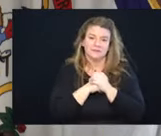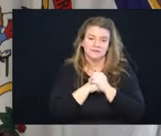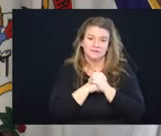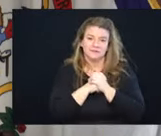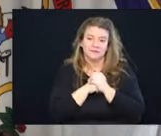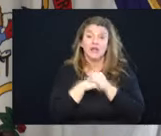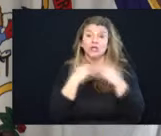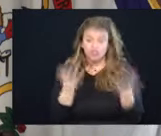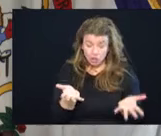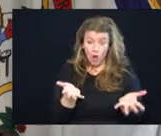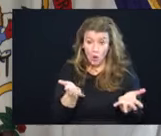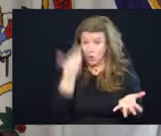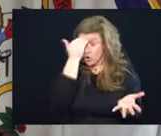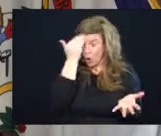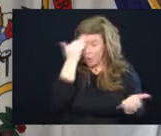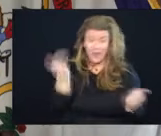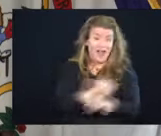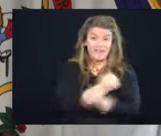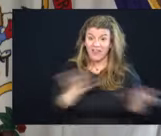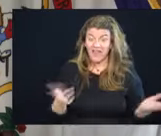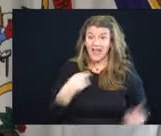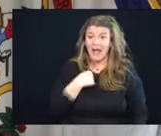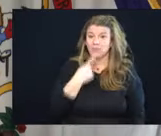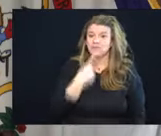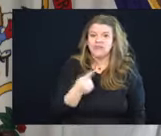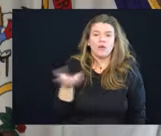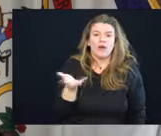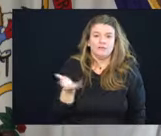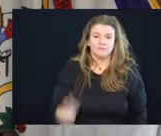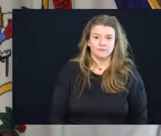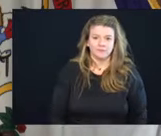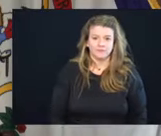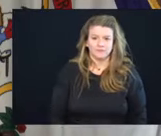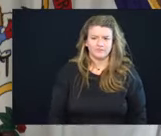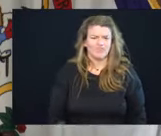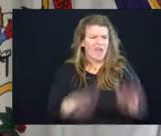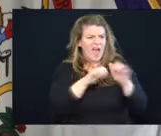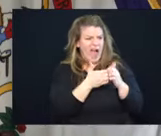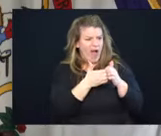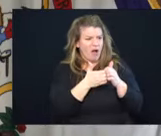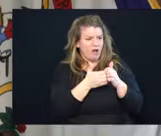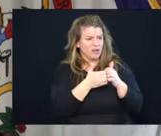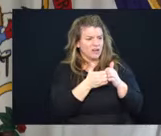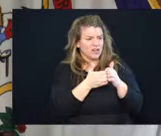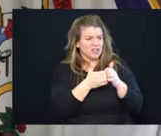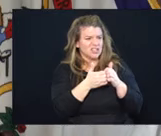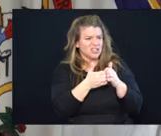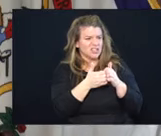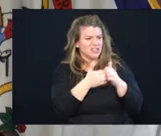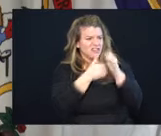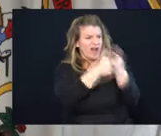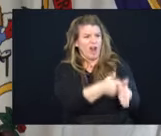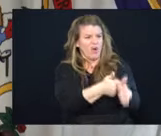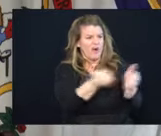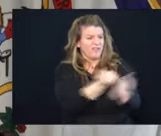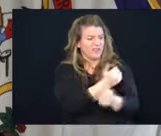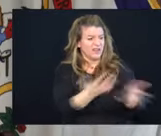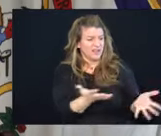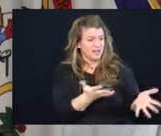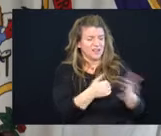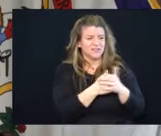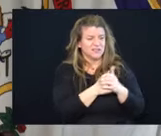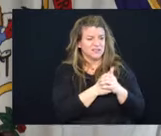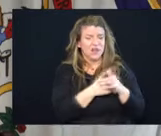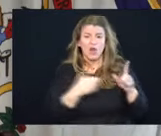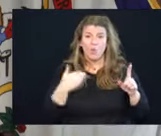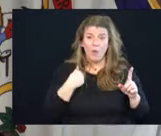So with all of that, I would just say just this. How does it make good sense? We have